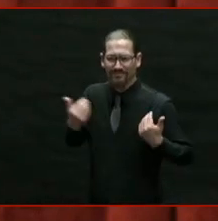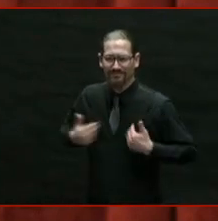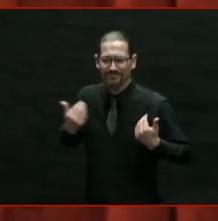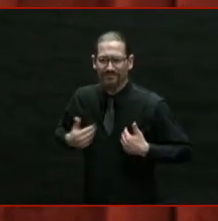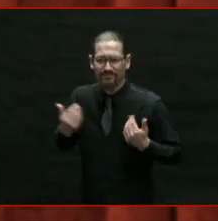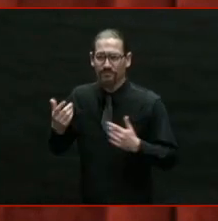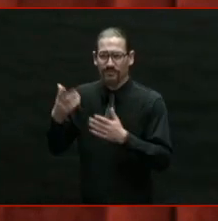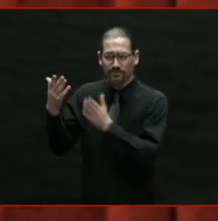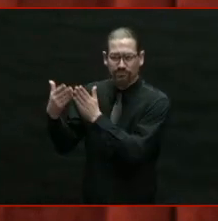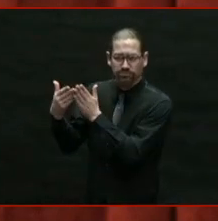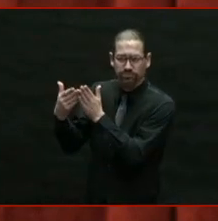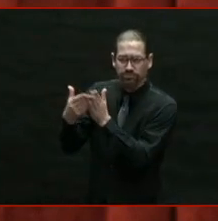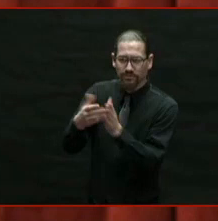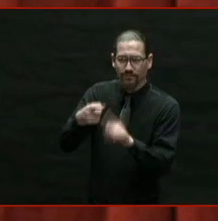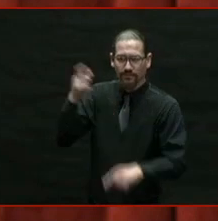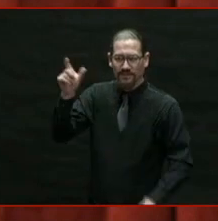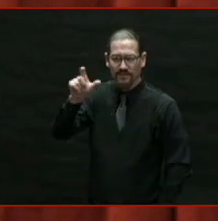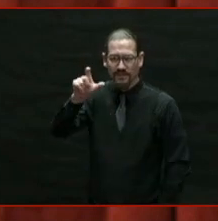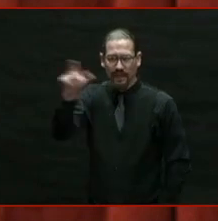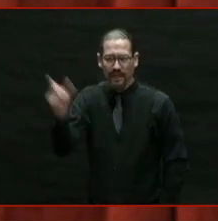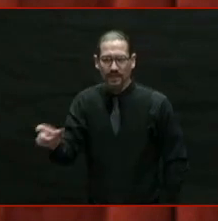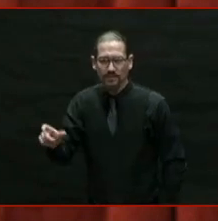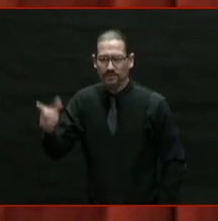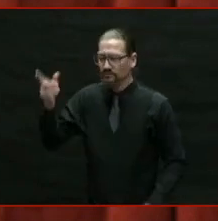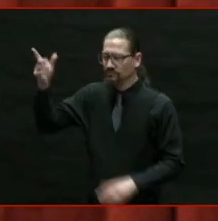Italy to come to this state.